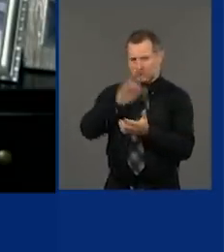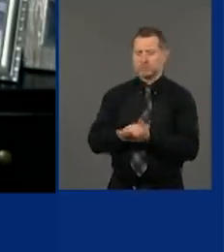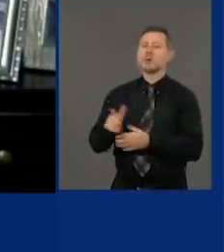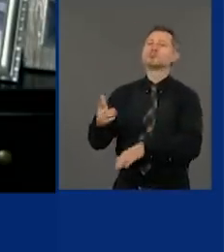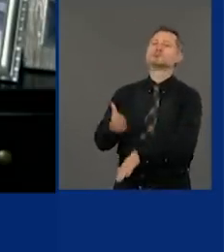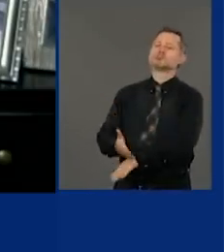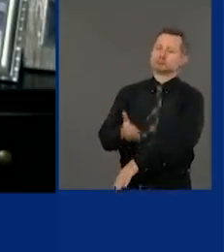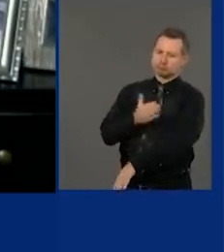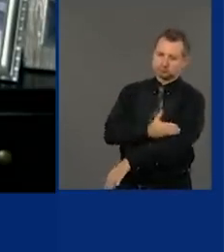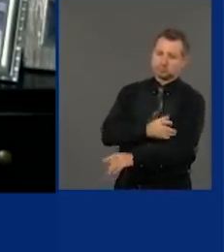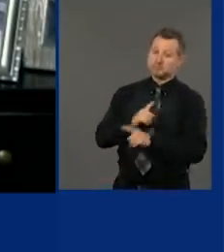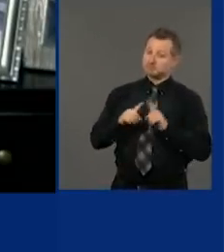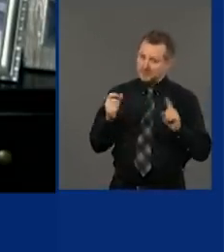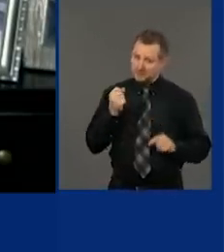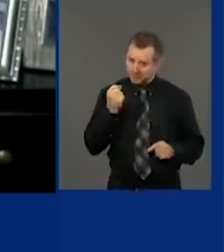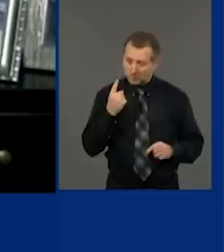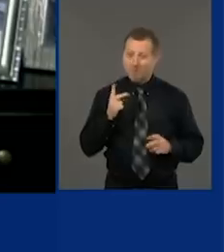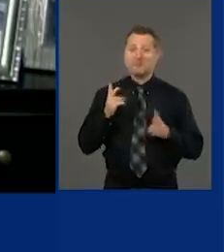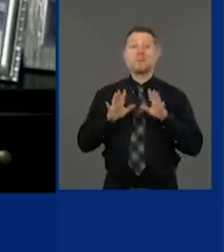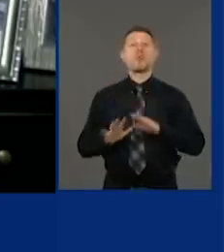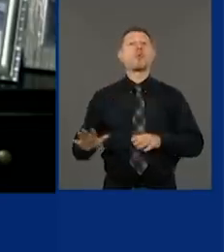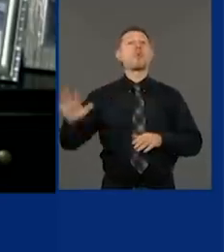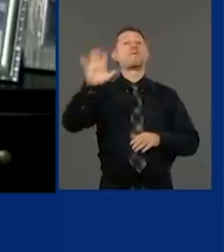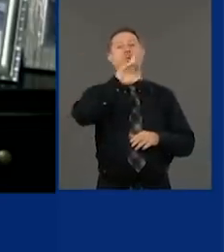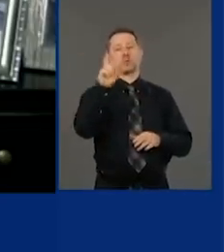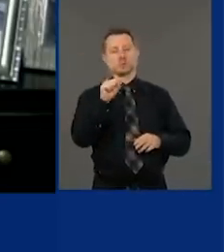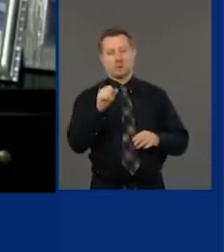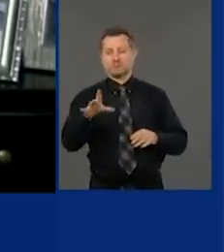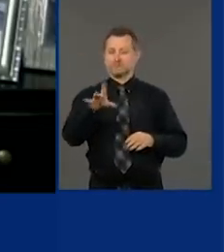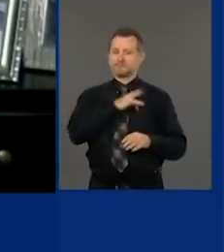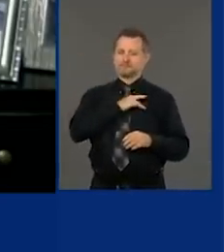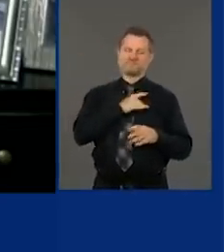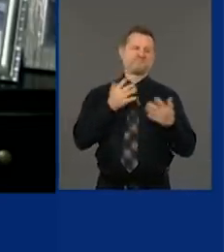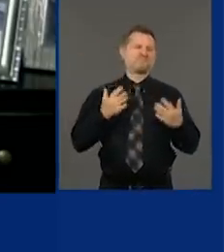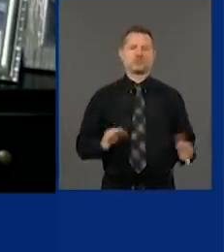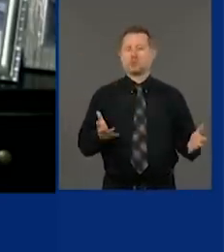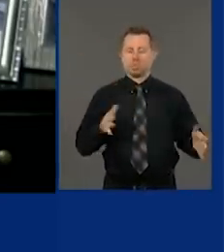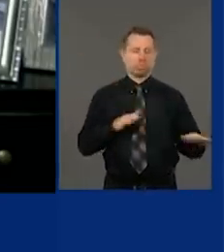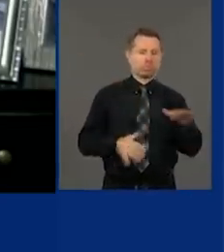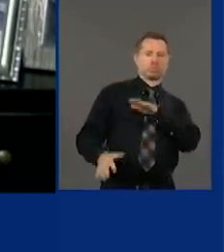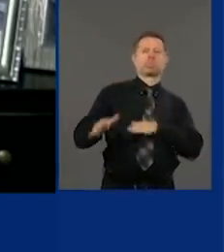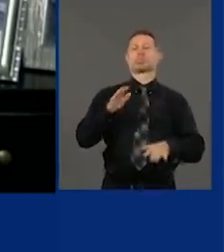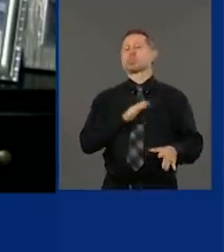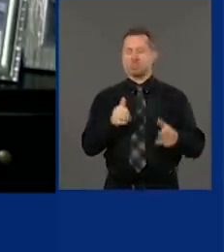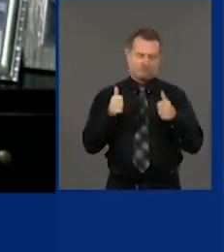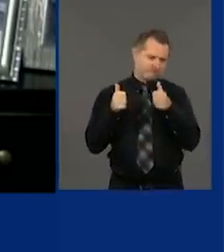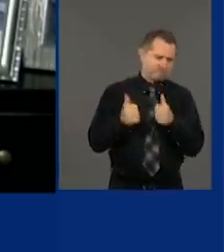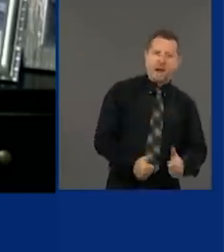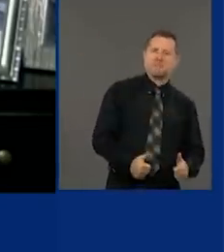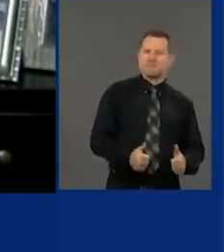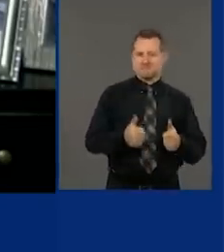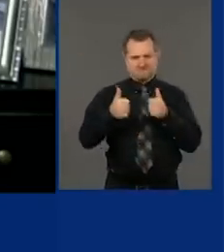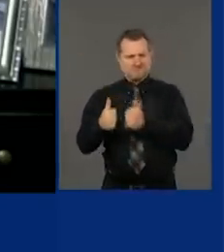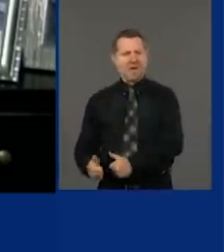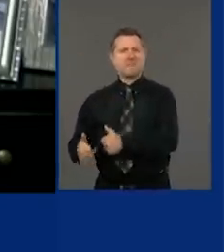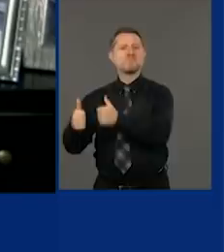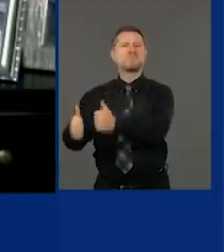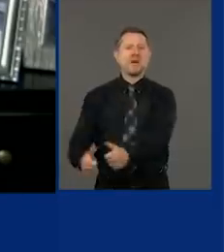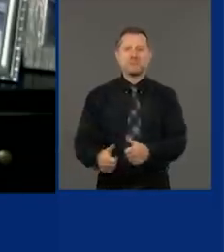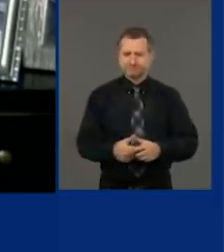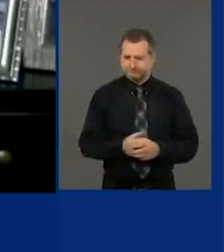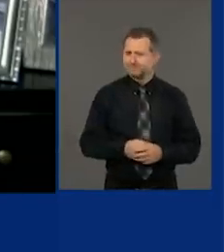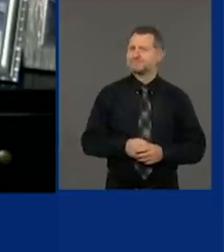but for so many people across this country, that is not their story, and their outcome is so very different. So